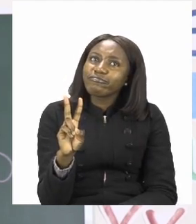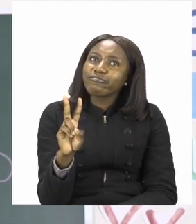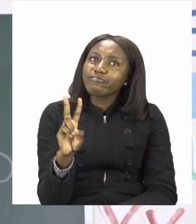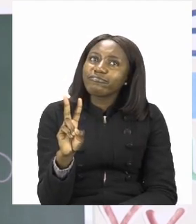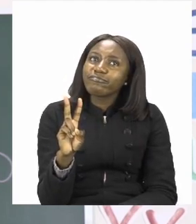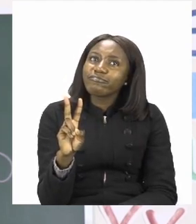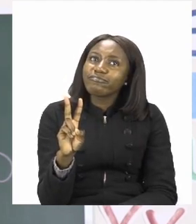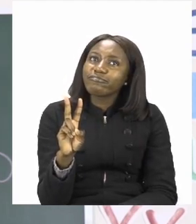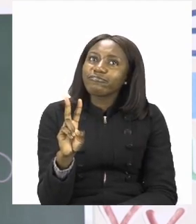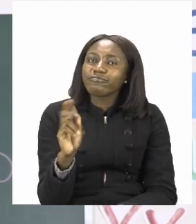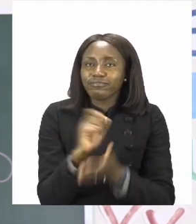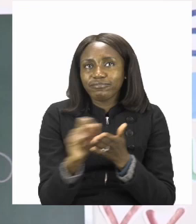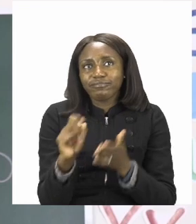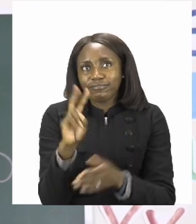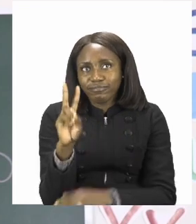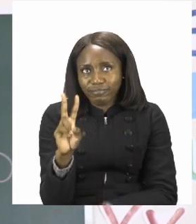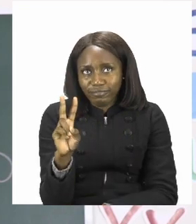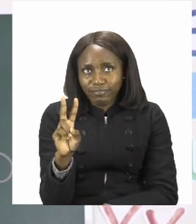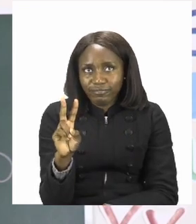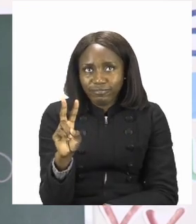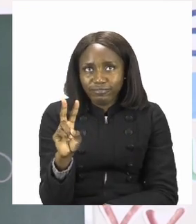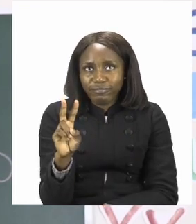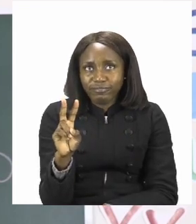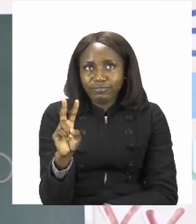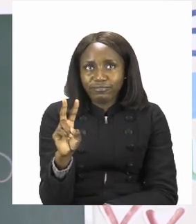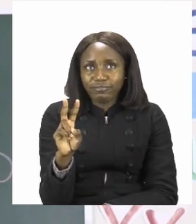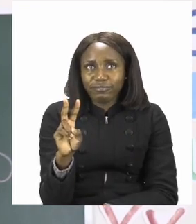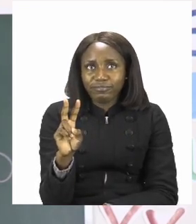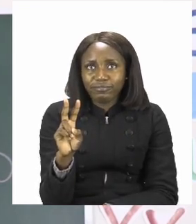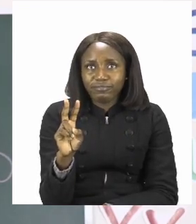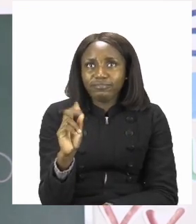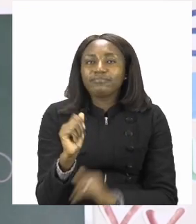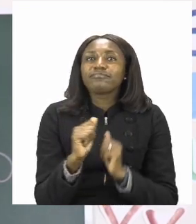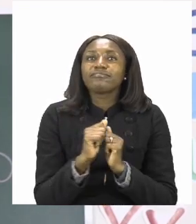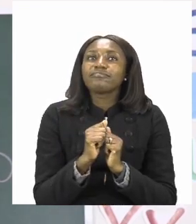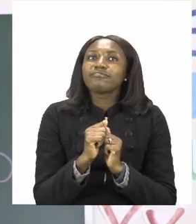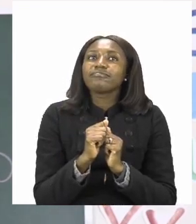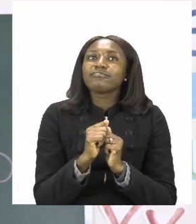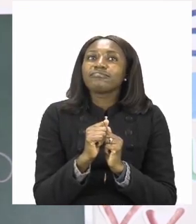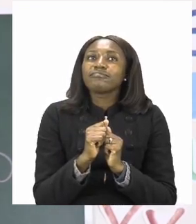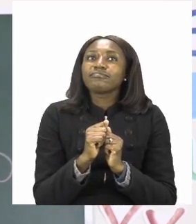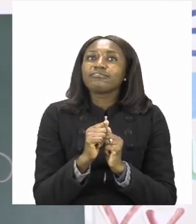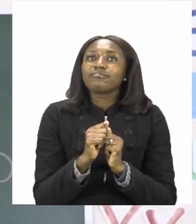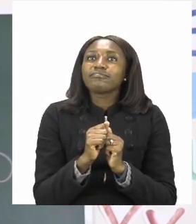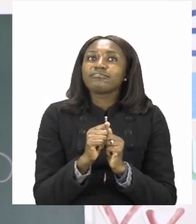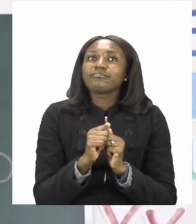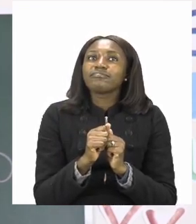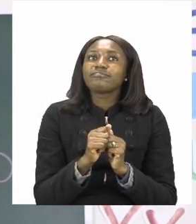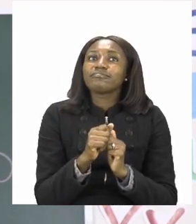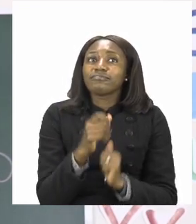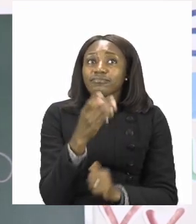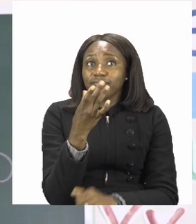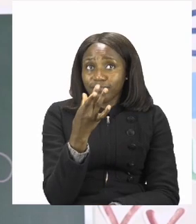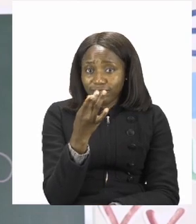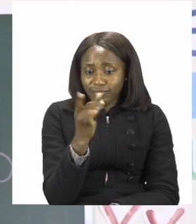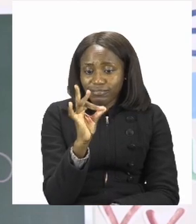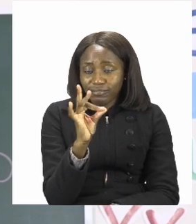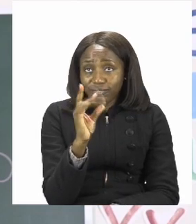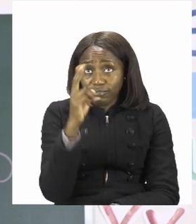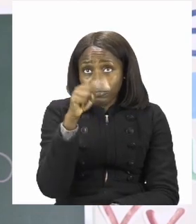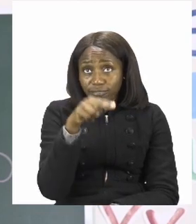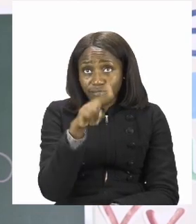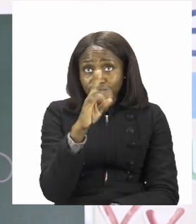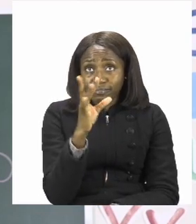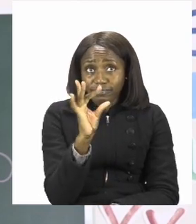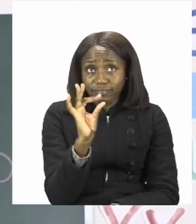So the first digit is going to have a two. Now, let's take a look at our units.